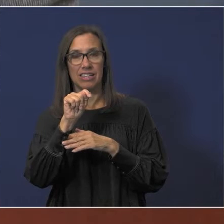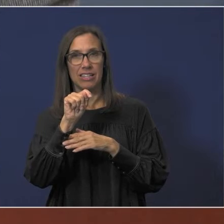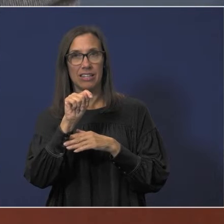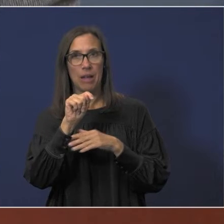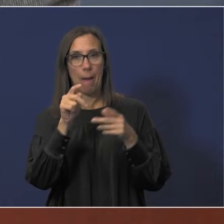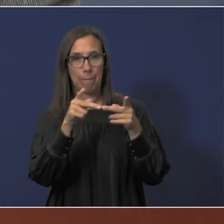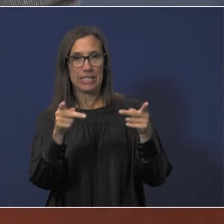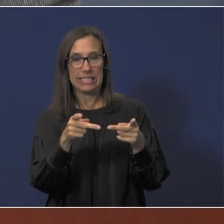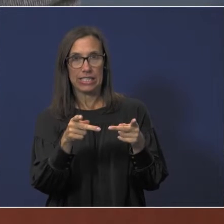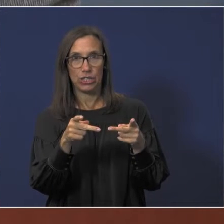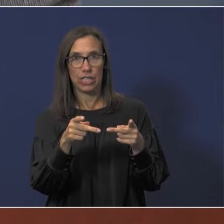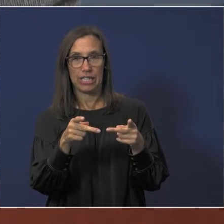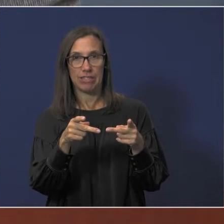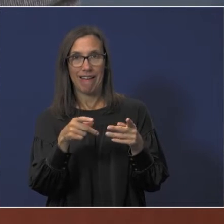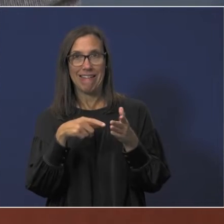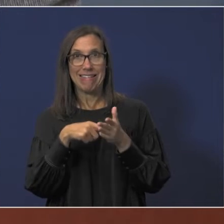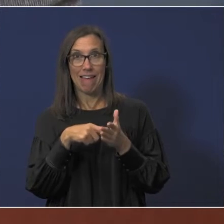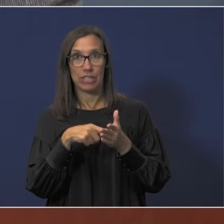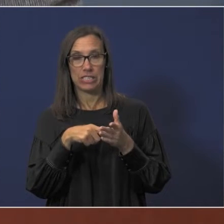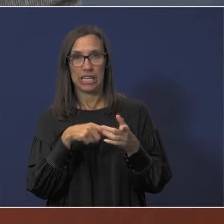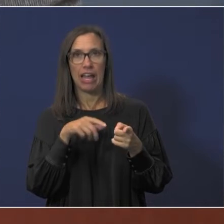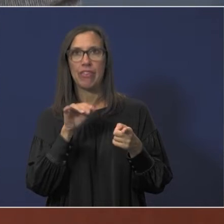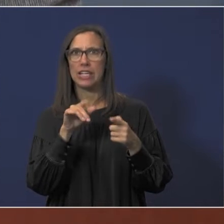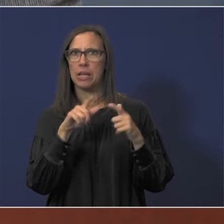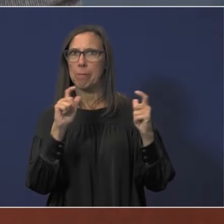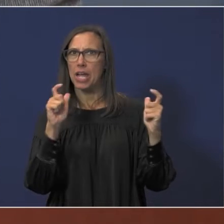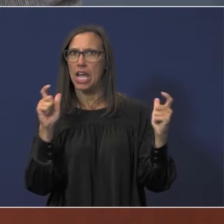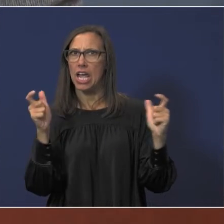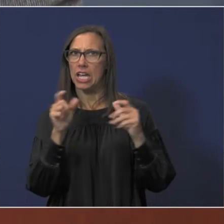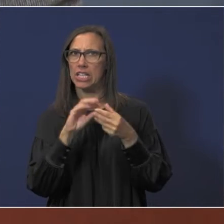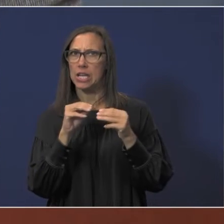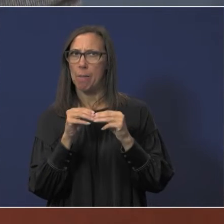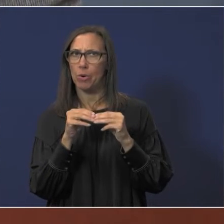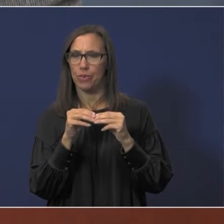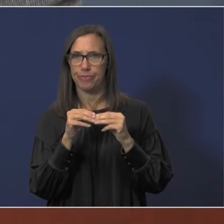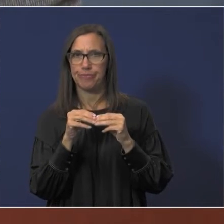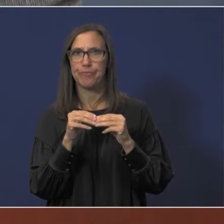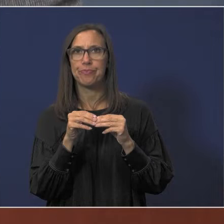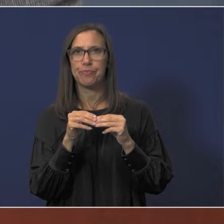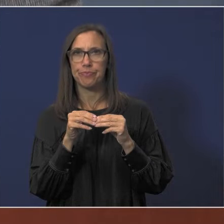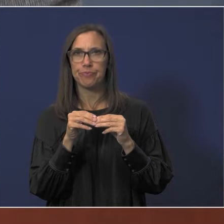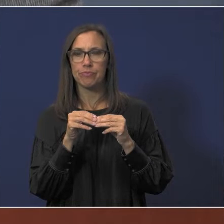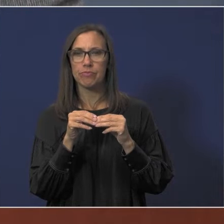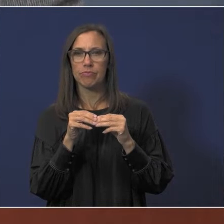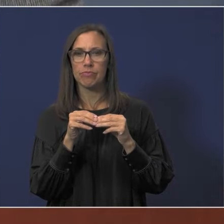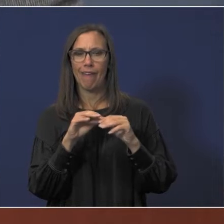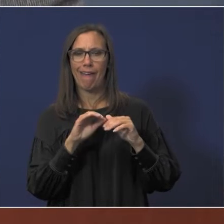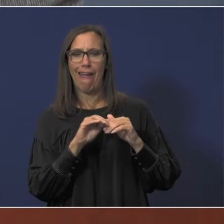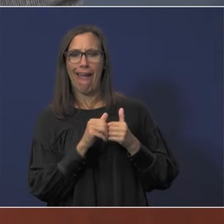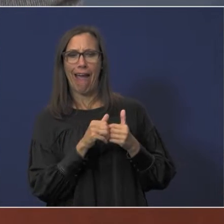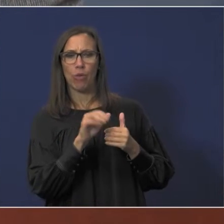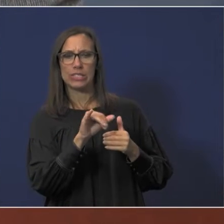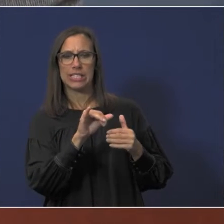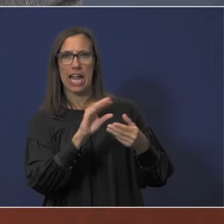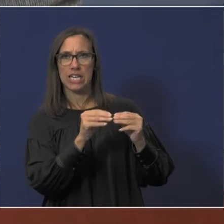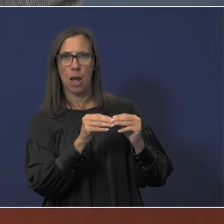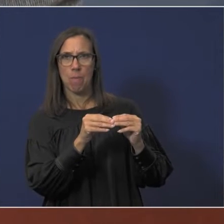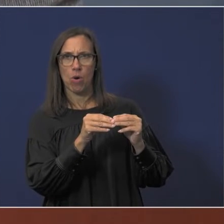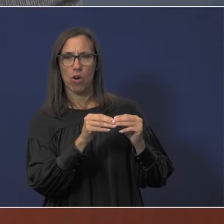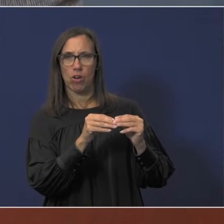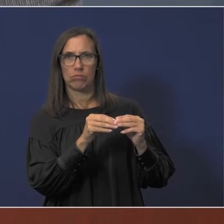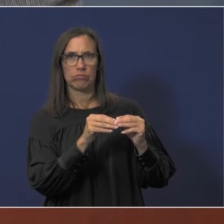and that's a really big number uh how was that number created